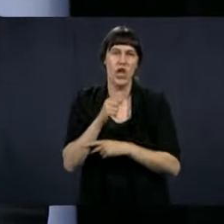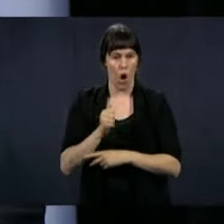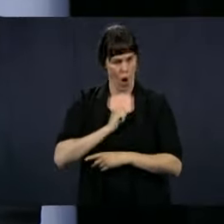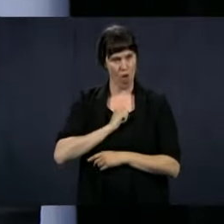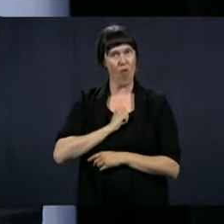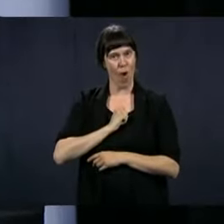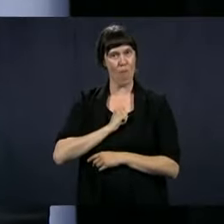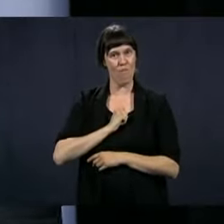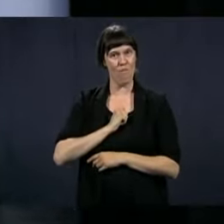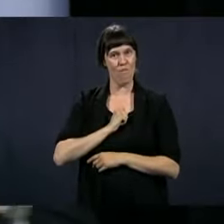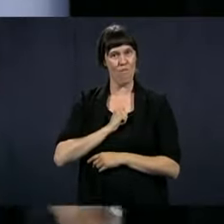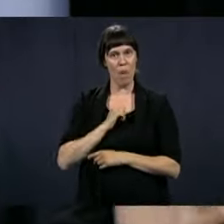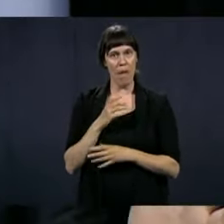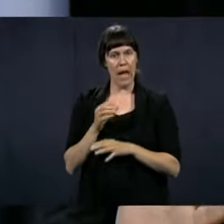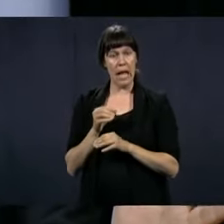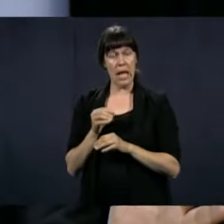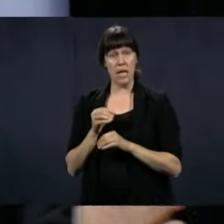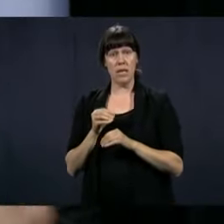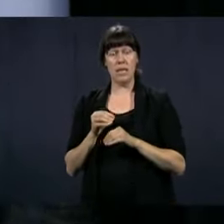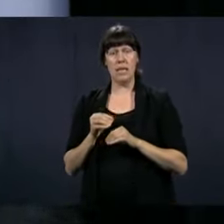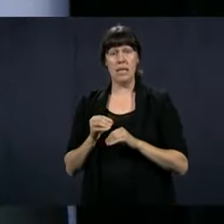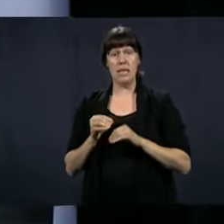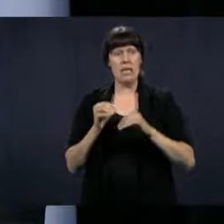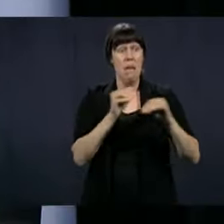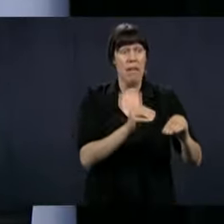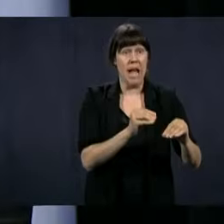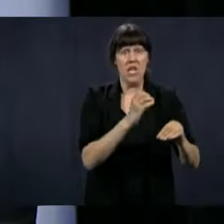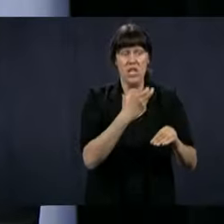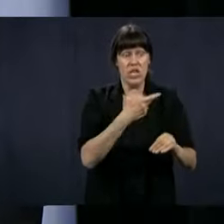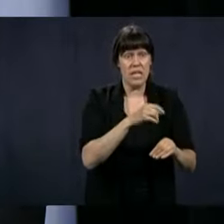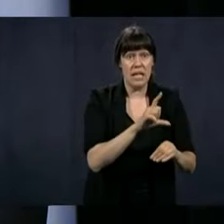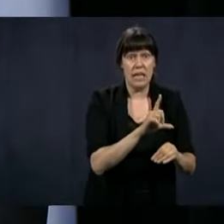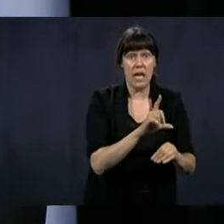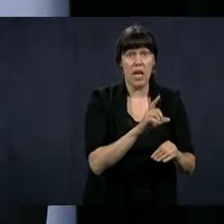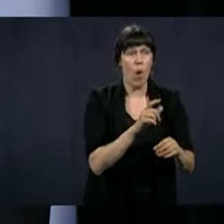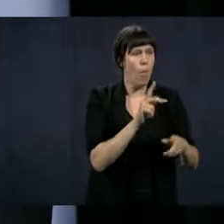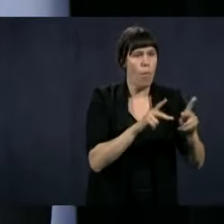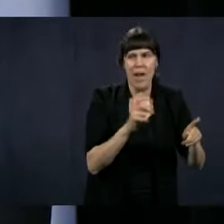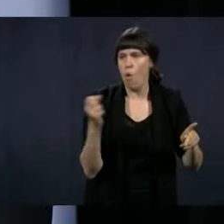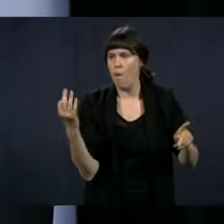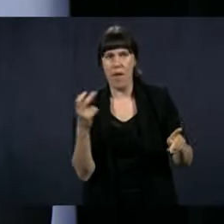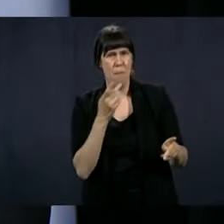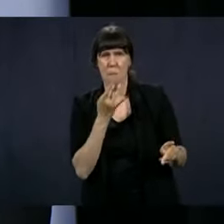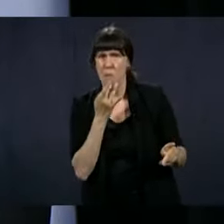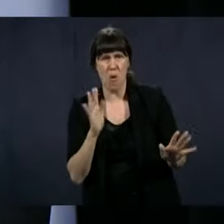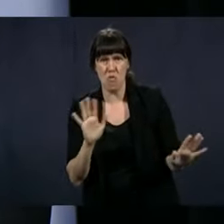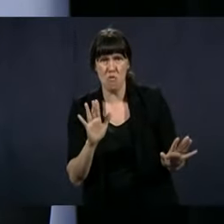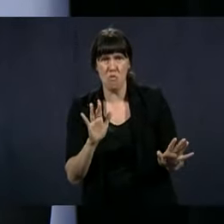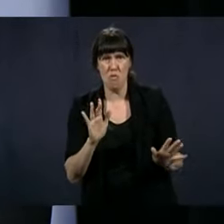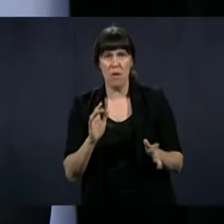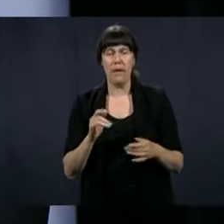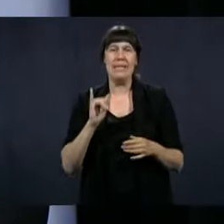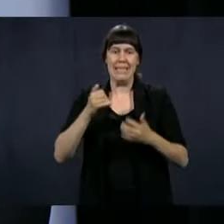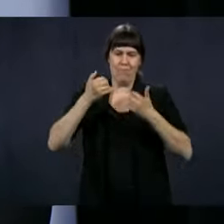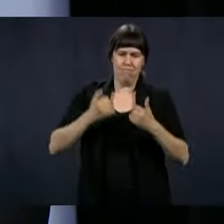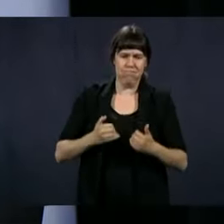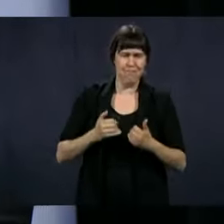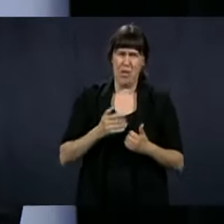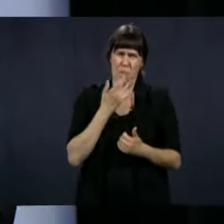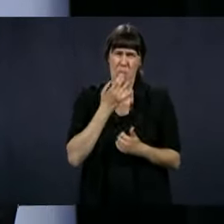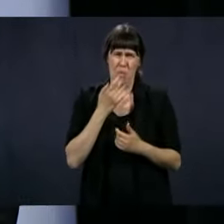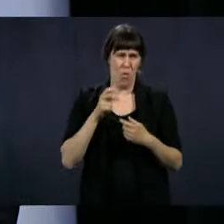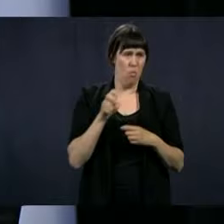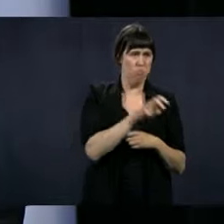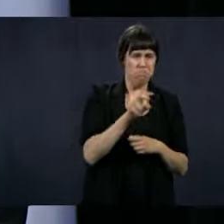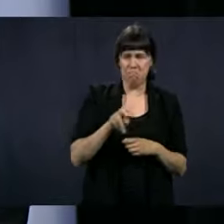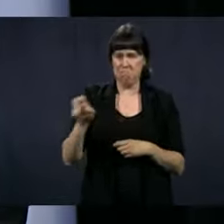but they don't want to move into a CHSLD once they start